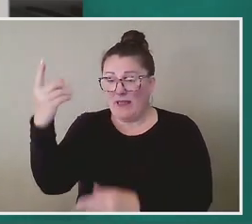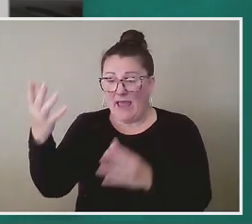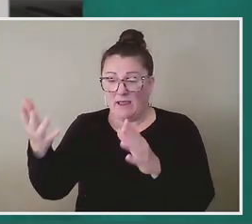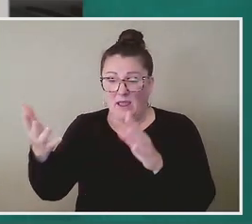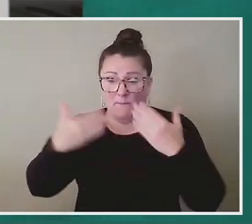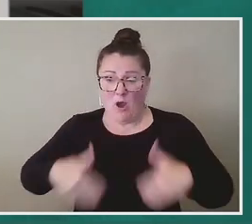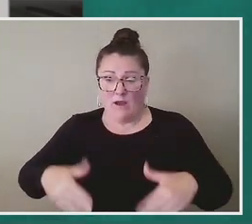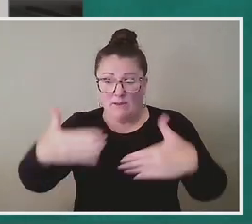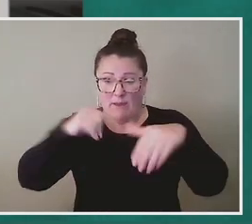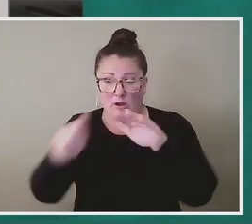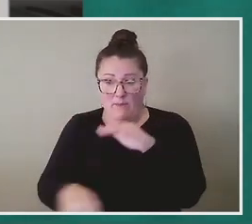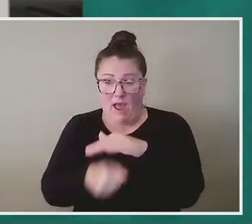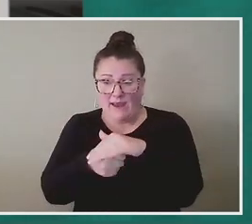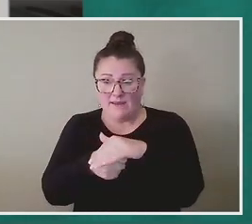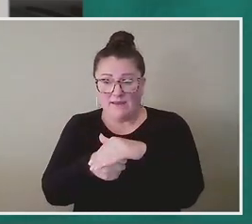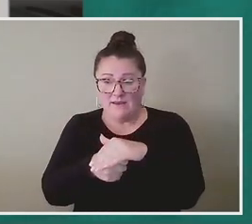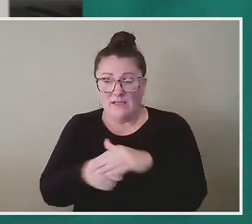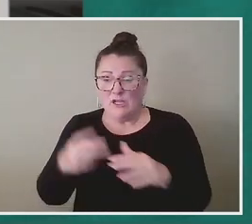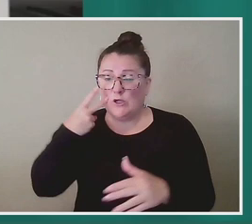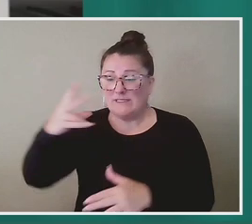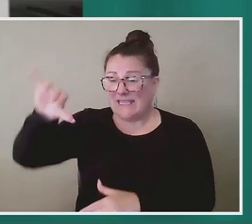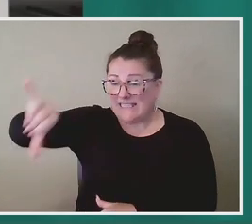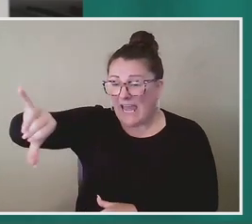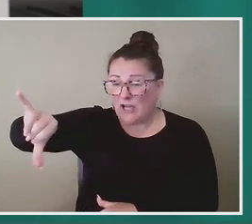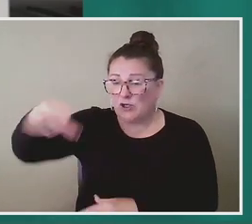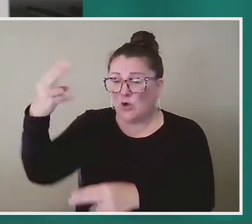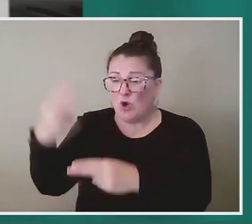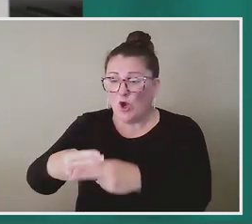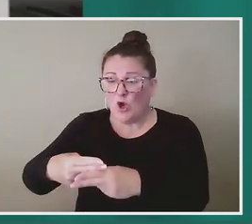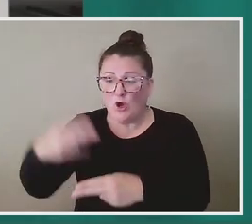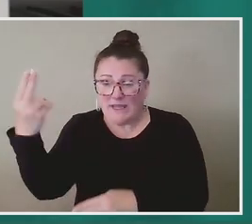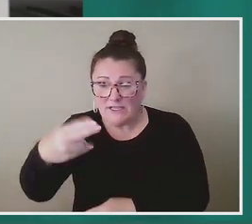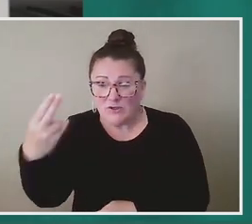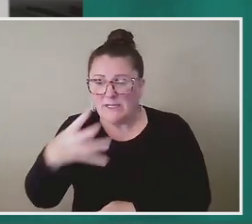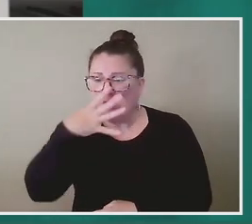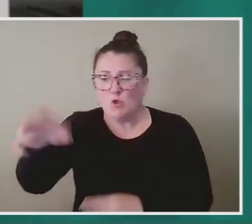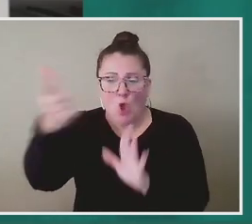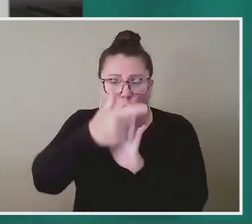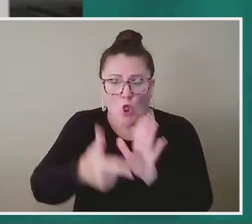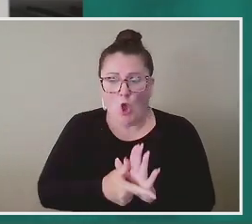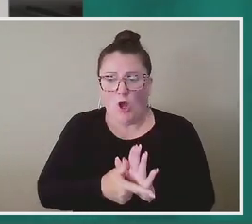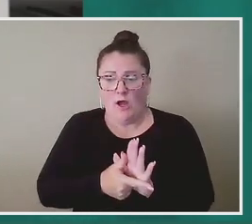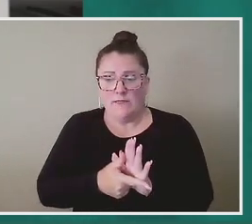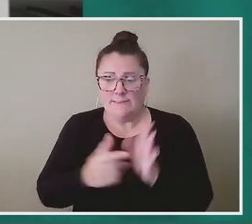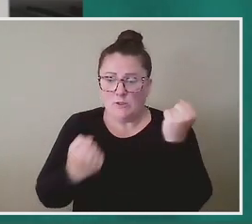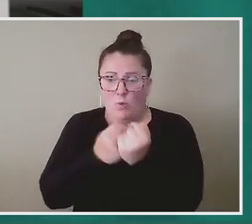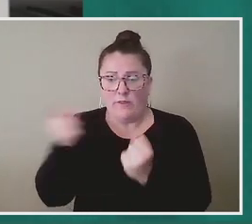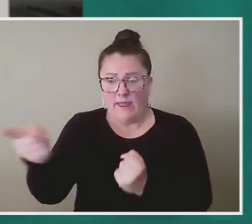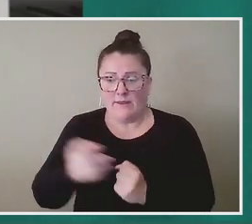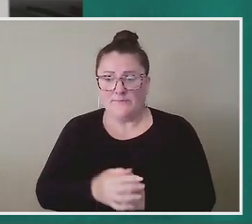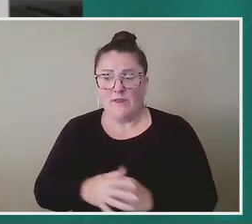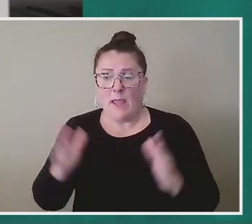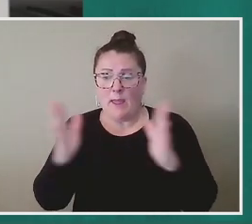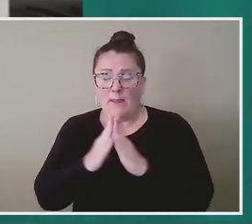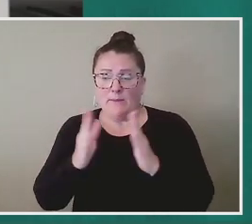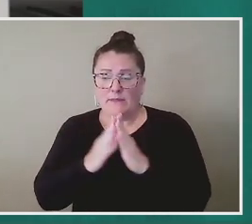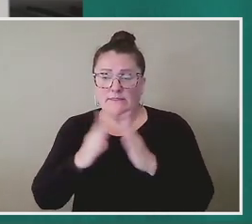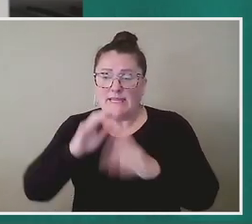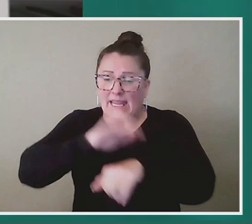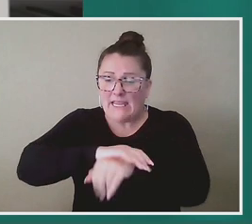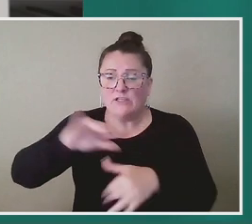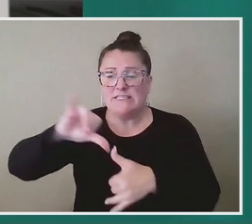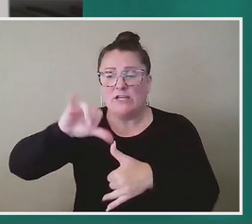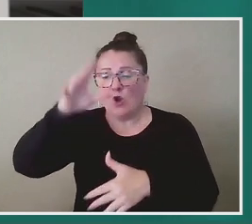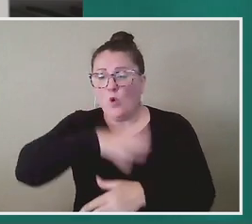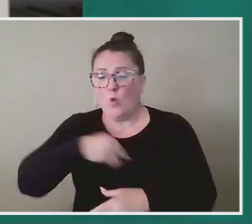It's easy to look at a statue and call it history when you ignore the laws written in its wake. I come from a city abounding with statues of white men